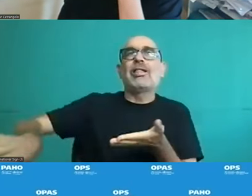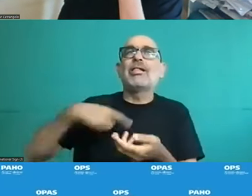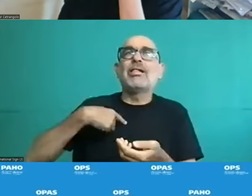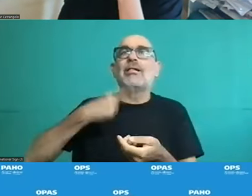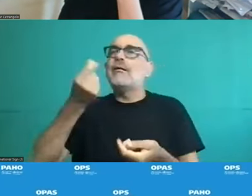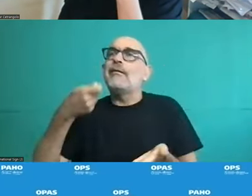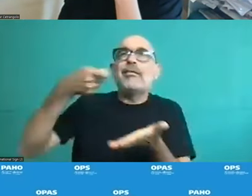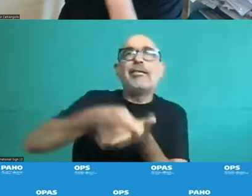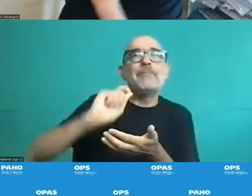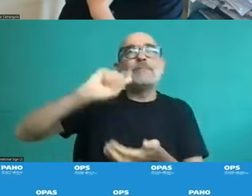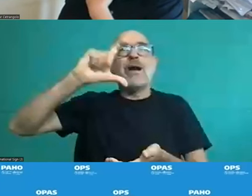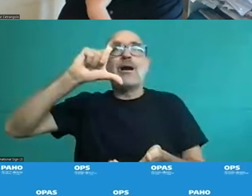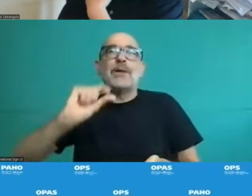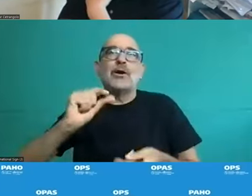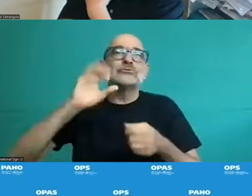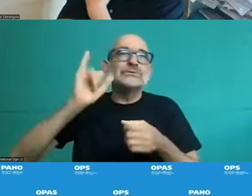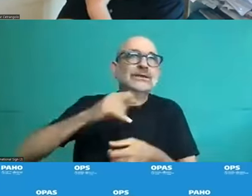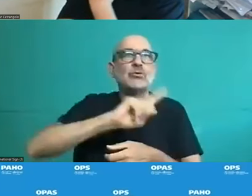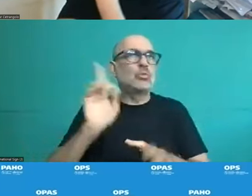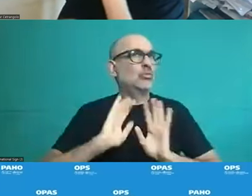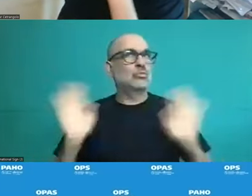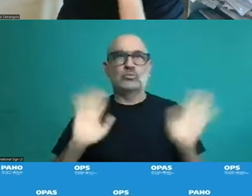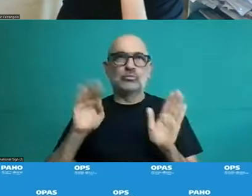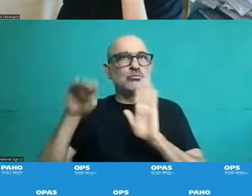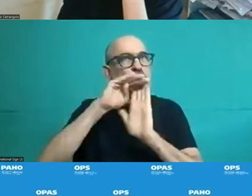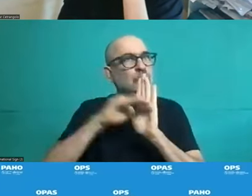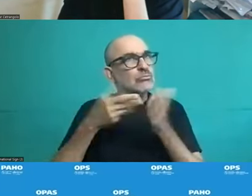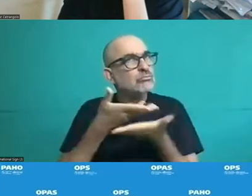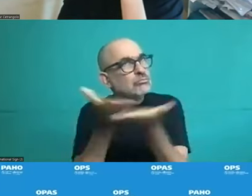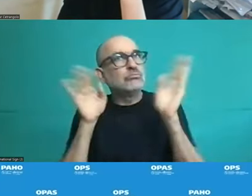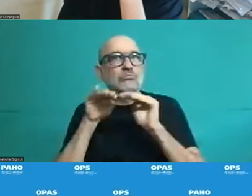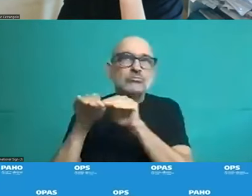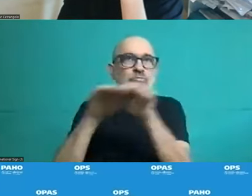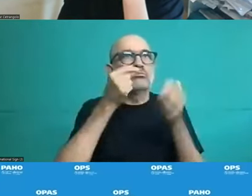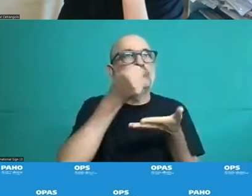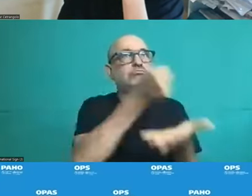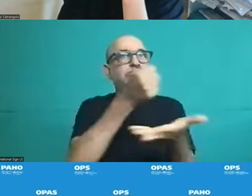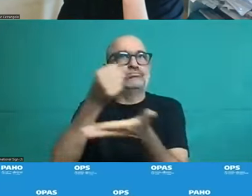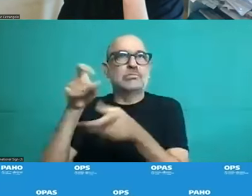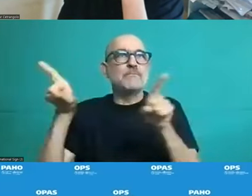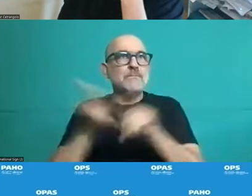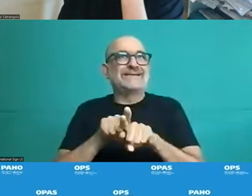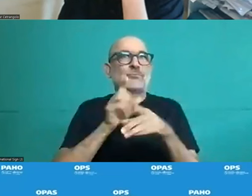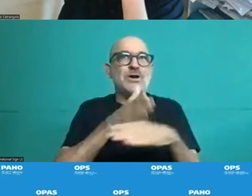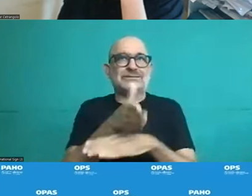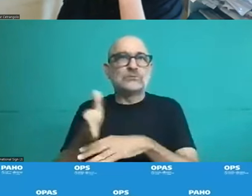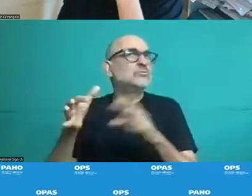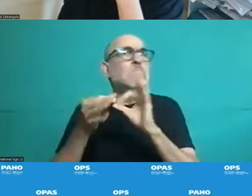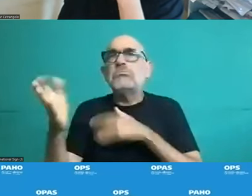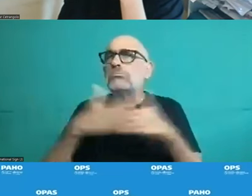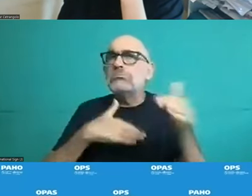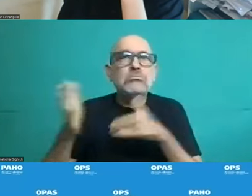regardless of our capacity to pay. And this is what the government wants to assure. Resources are there,